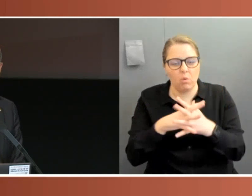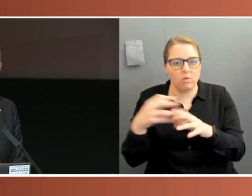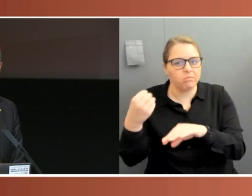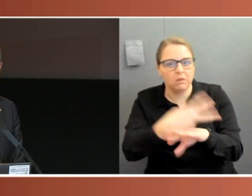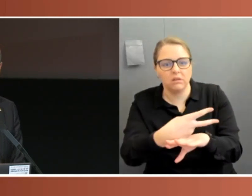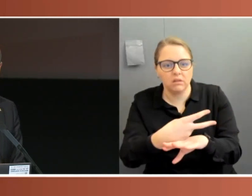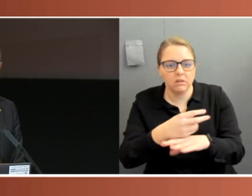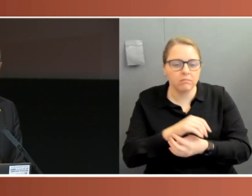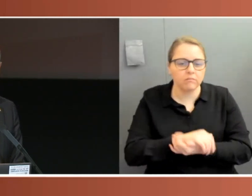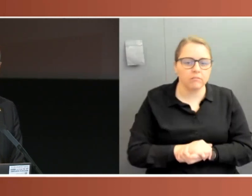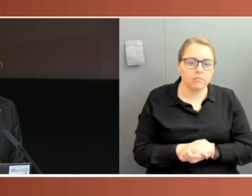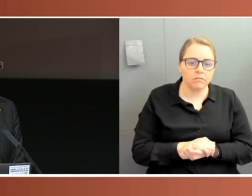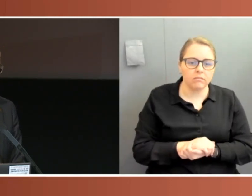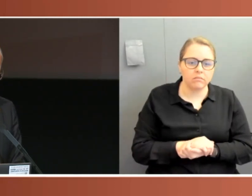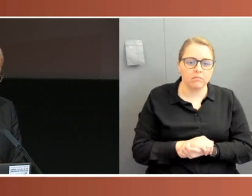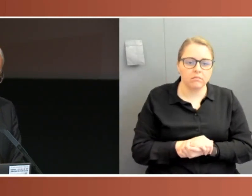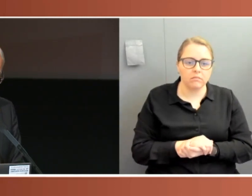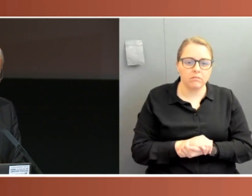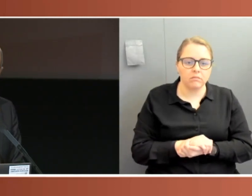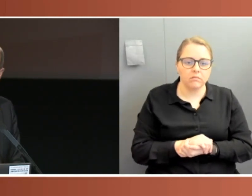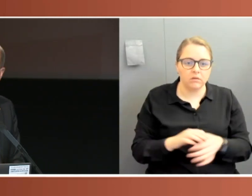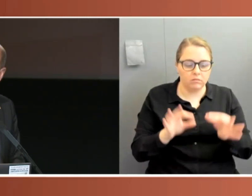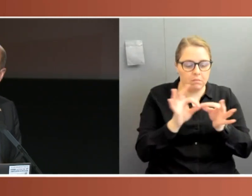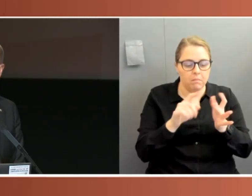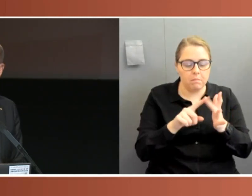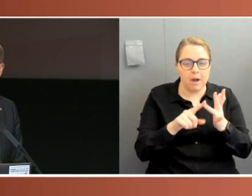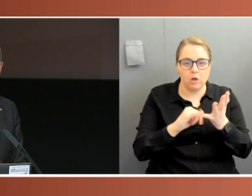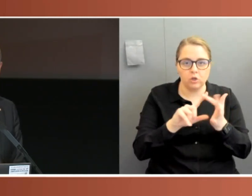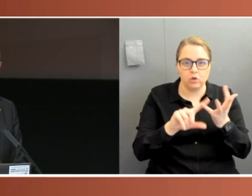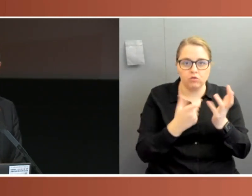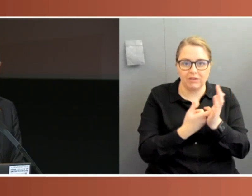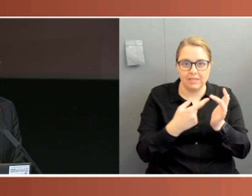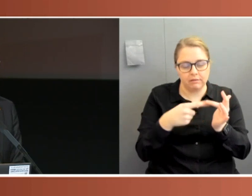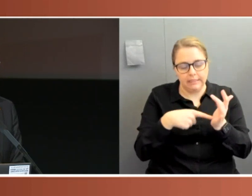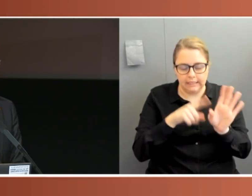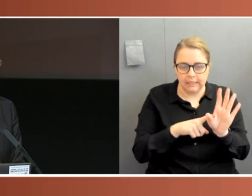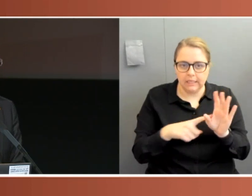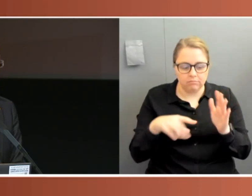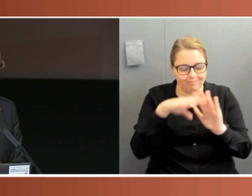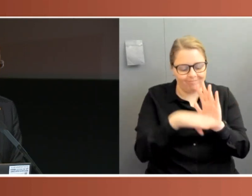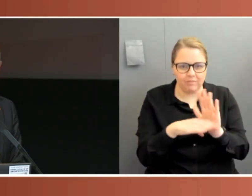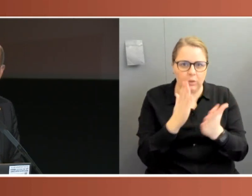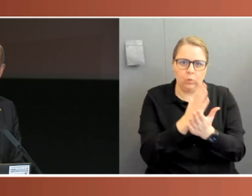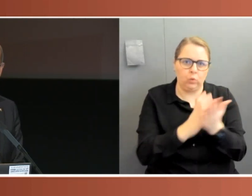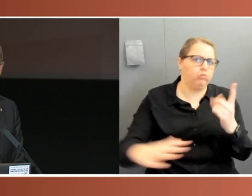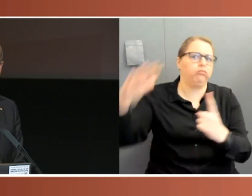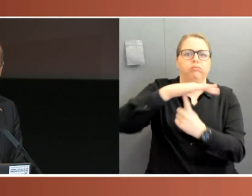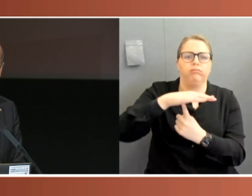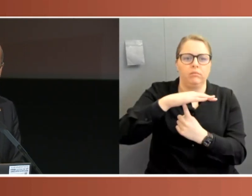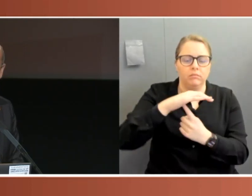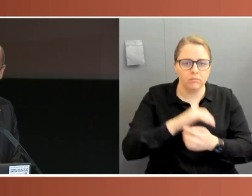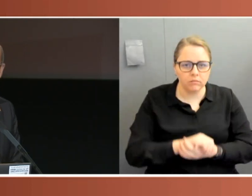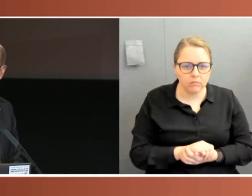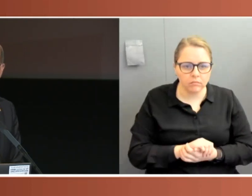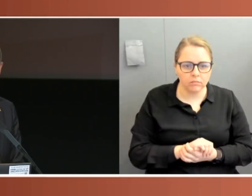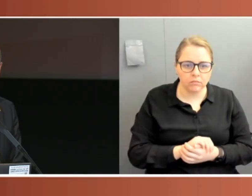on the Commonwealth Statute Book than the Biosecurity Act, and there's nothing on the Statute Book that gets as close to making any person a dictator